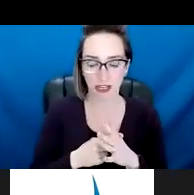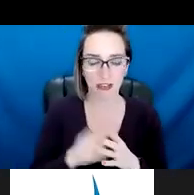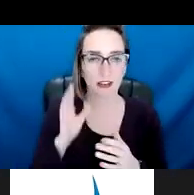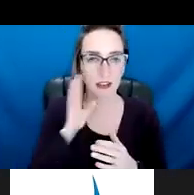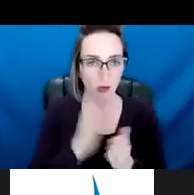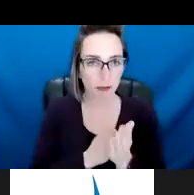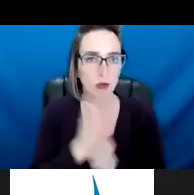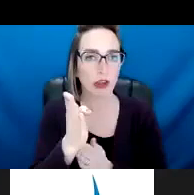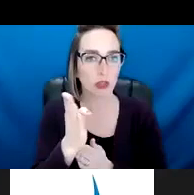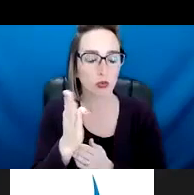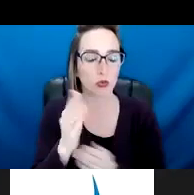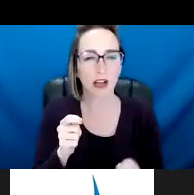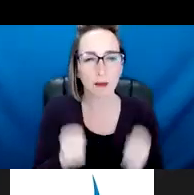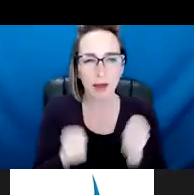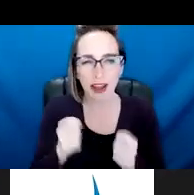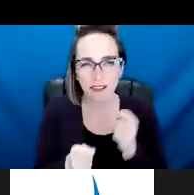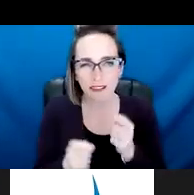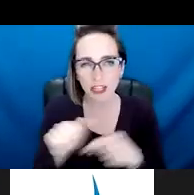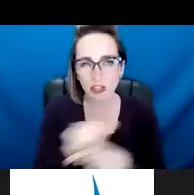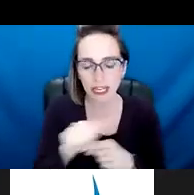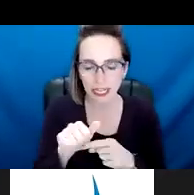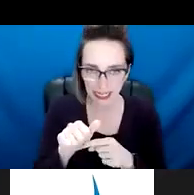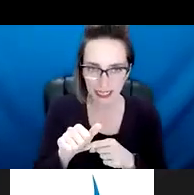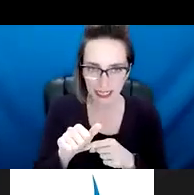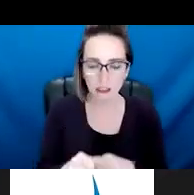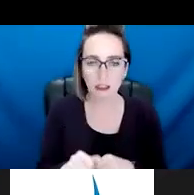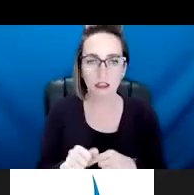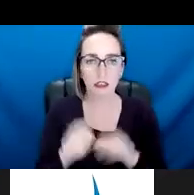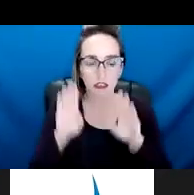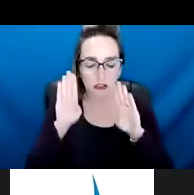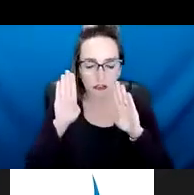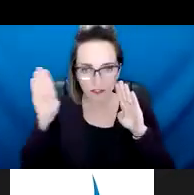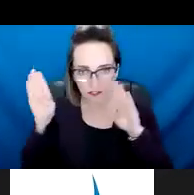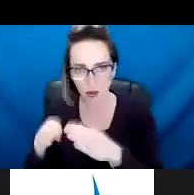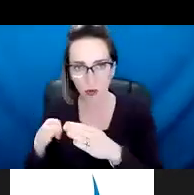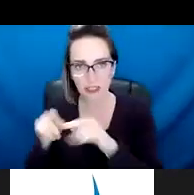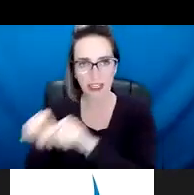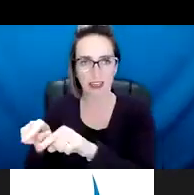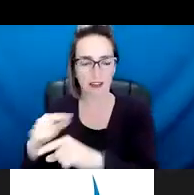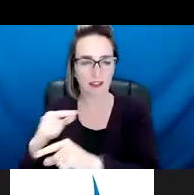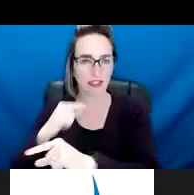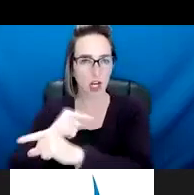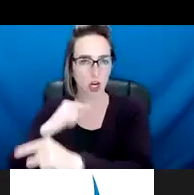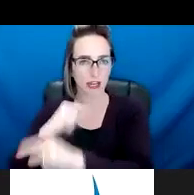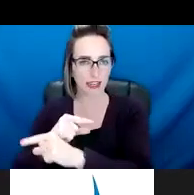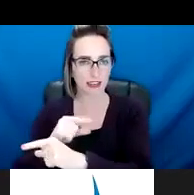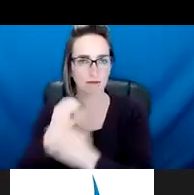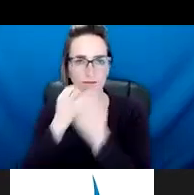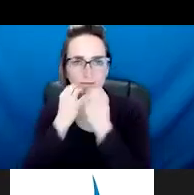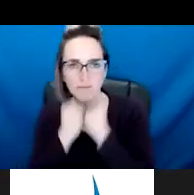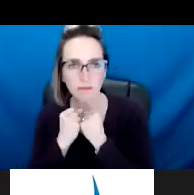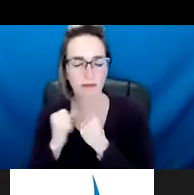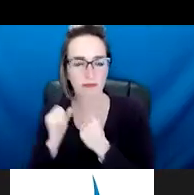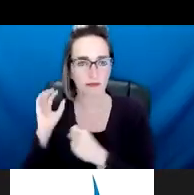modified training, uh, uh, focusing on, on bringing that, uh, guardian mentality, um, and, and